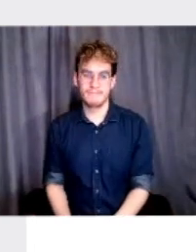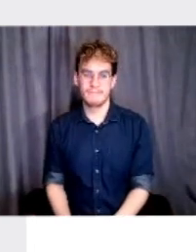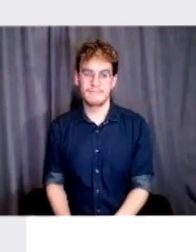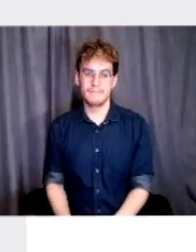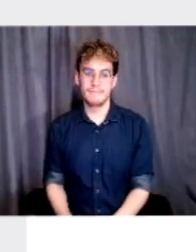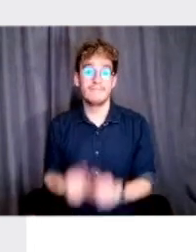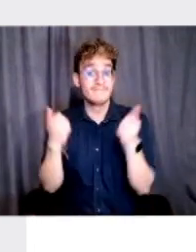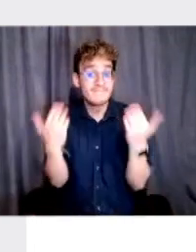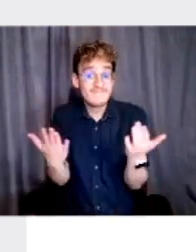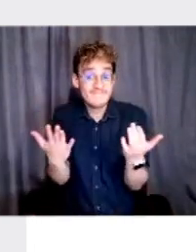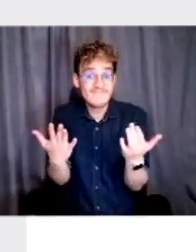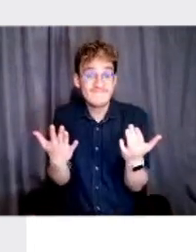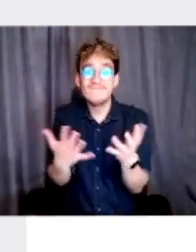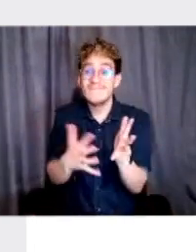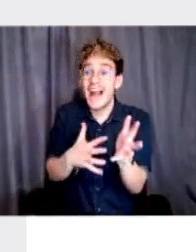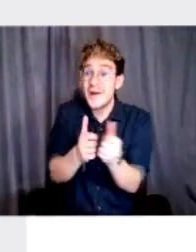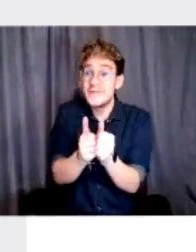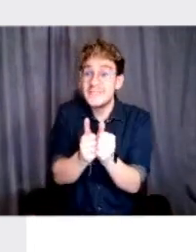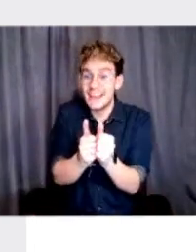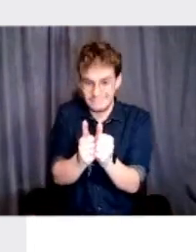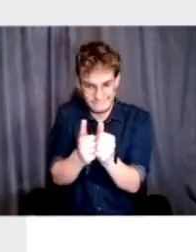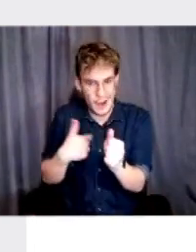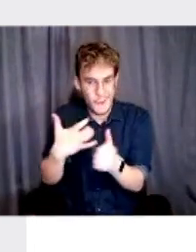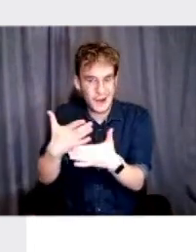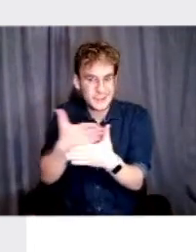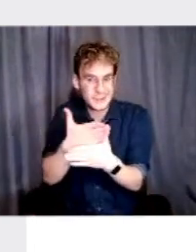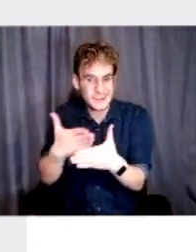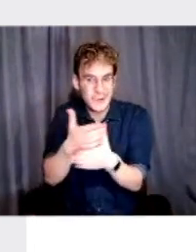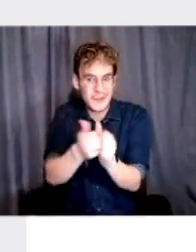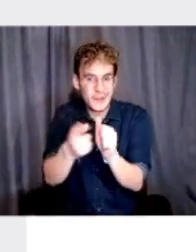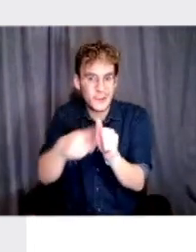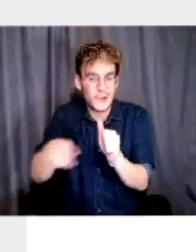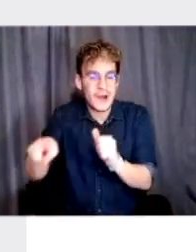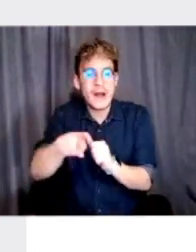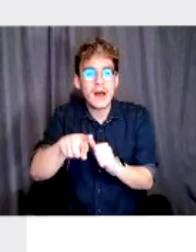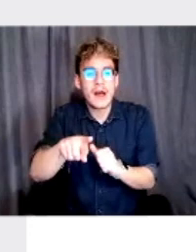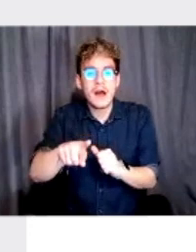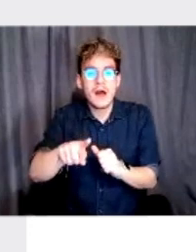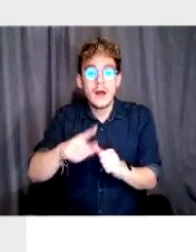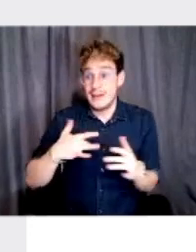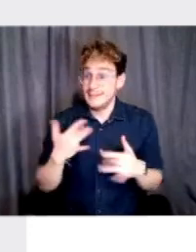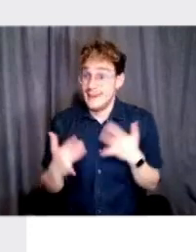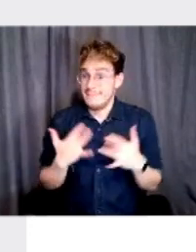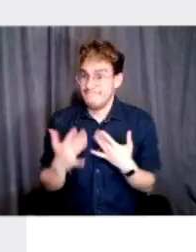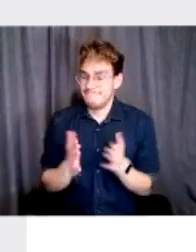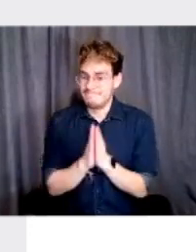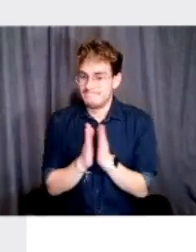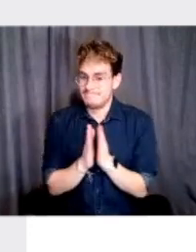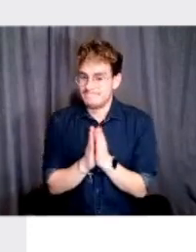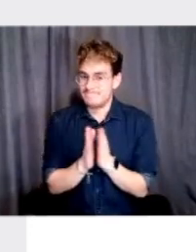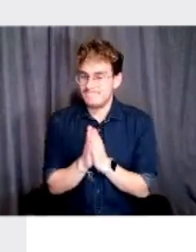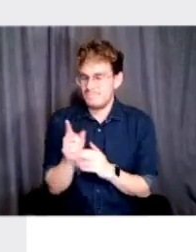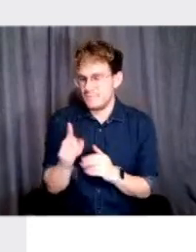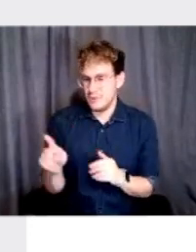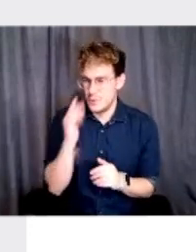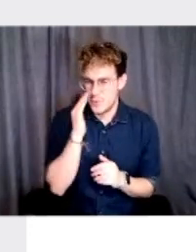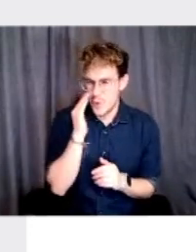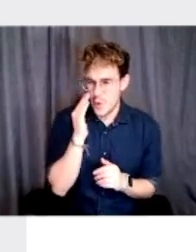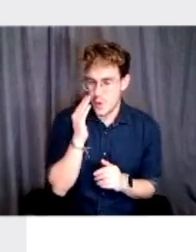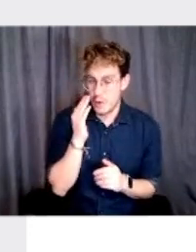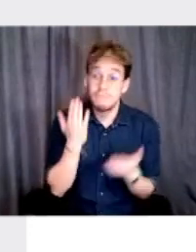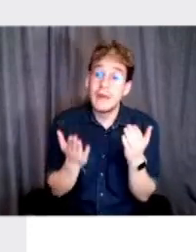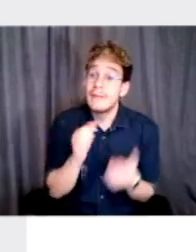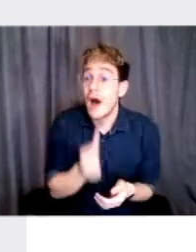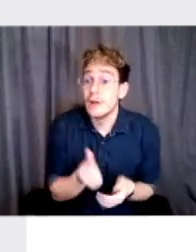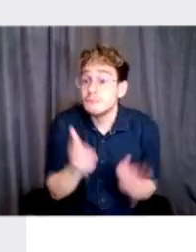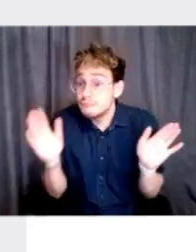And, uh, just an update firsthand that I wanted to show to you all, uh, which is really exciting. Um, as you know, as I'm not sure if you know